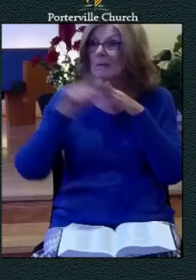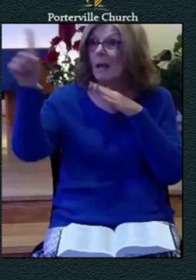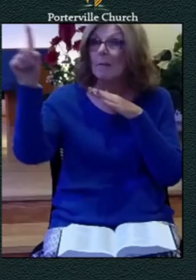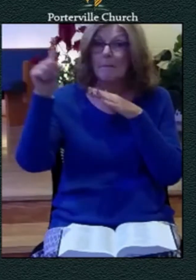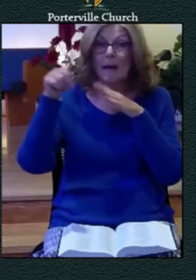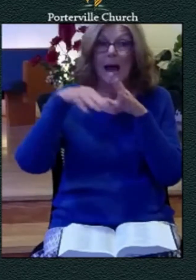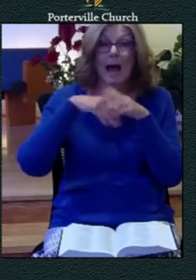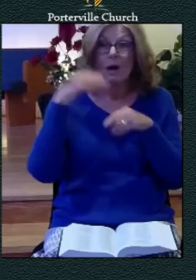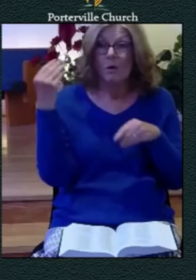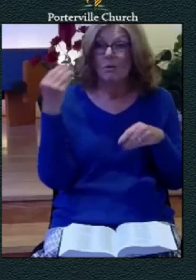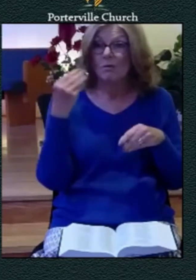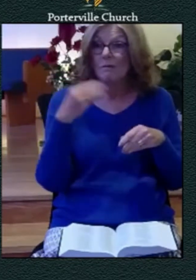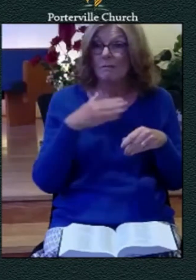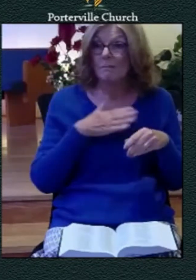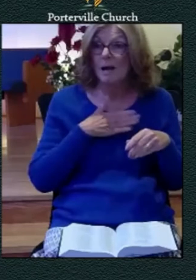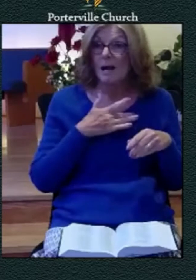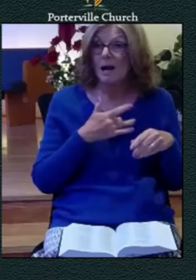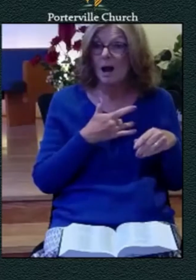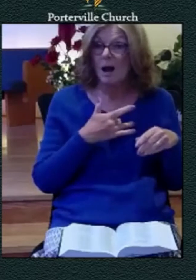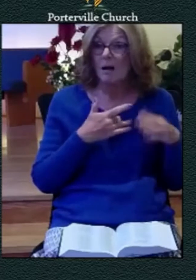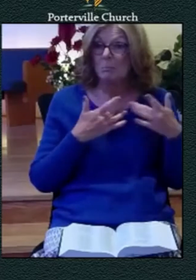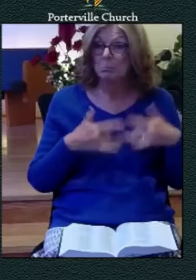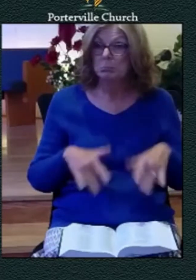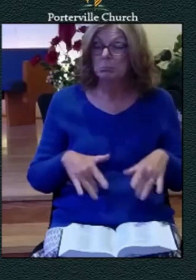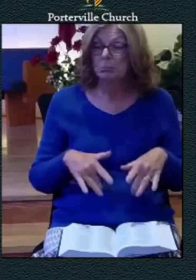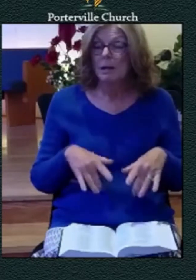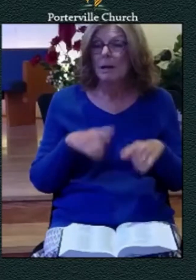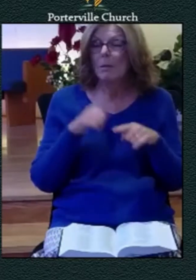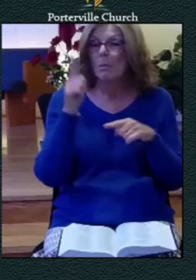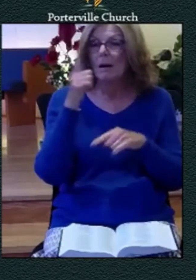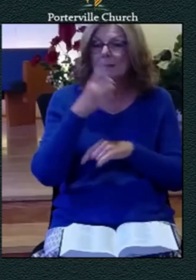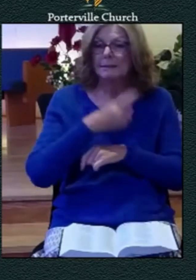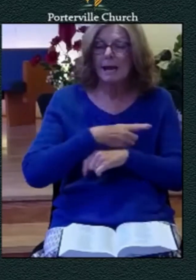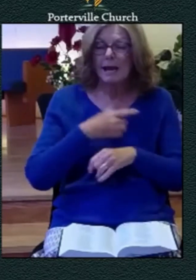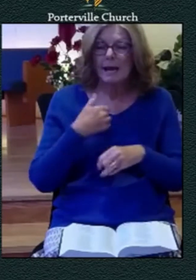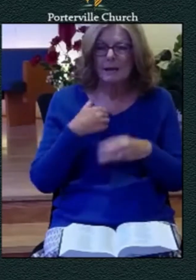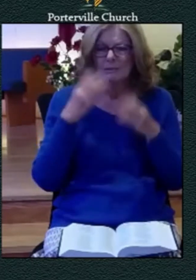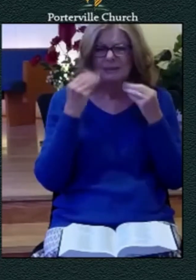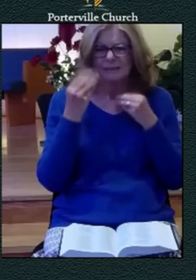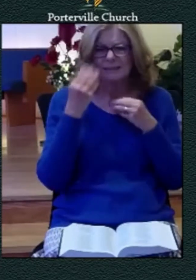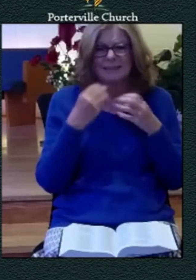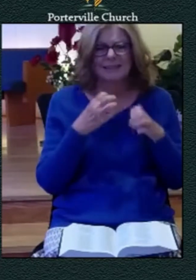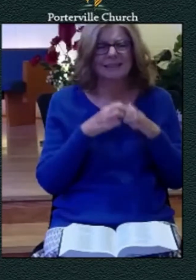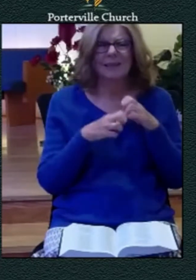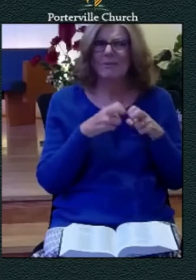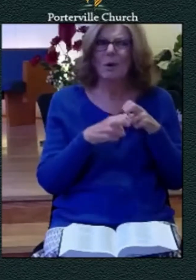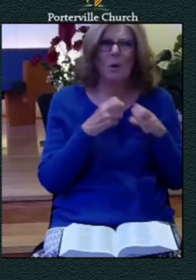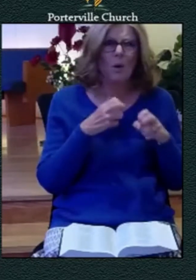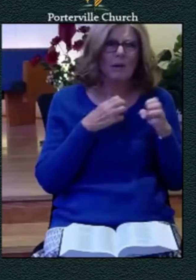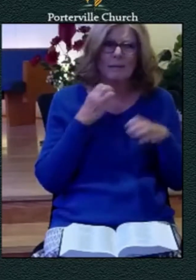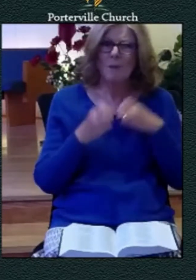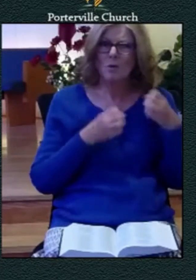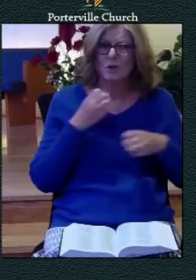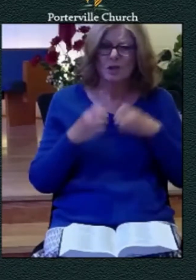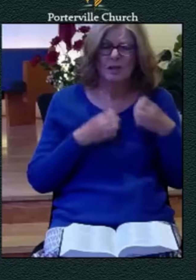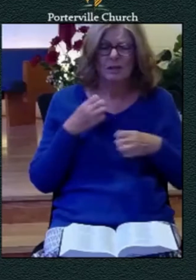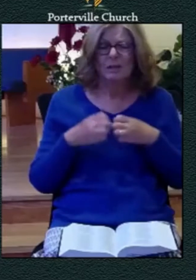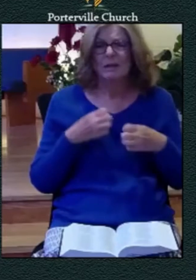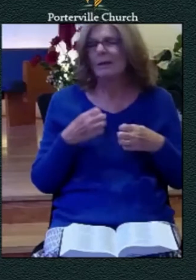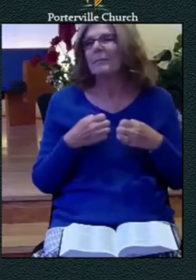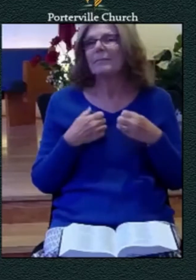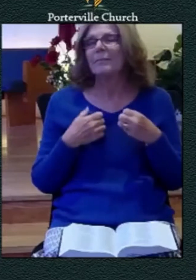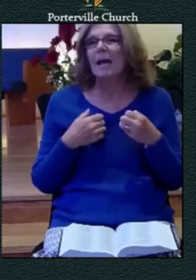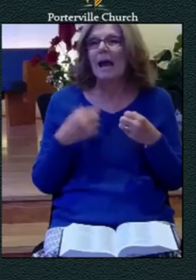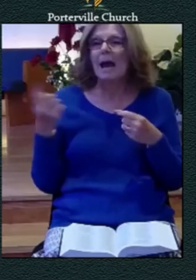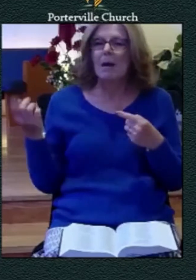and i was in this mindset one day experiencing these difficult emotions and i came in from my woodshop and i